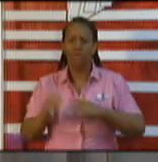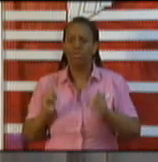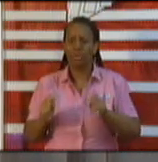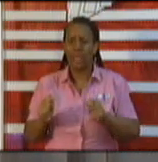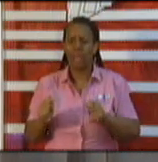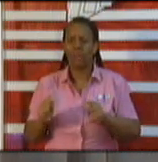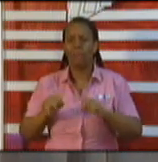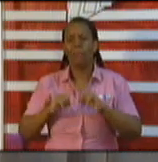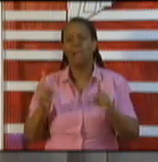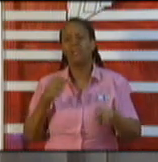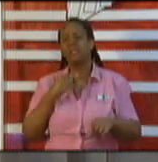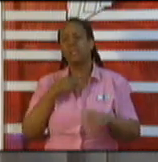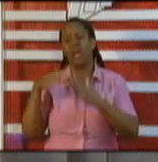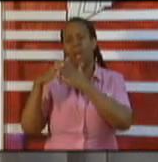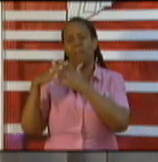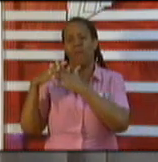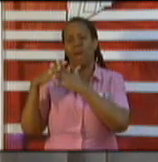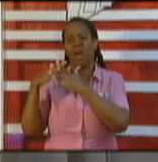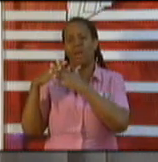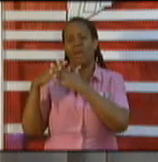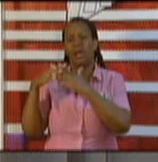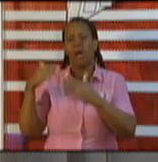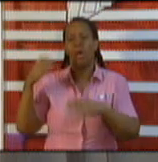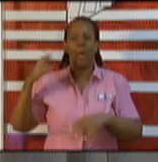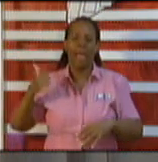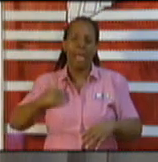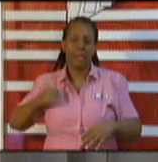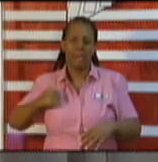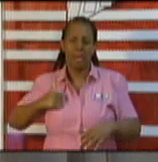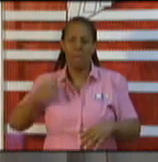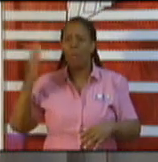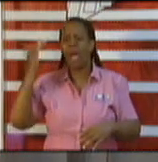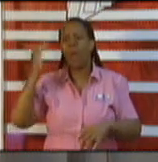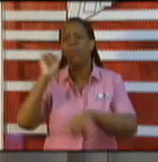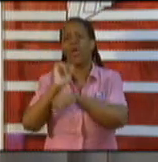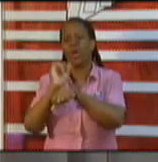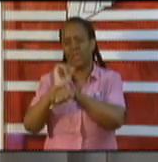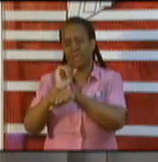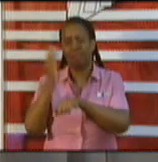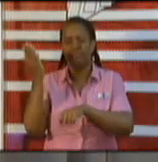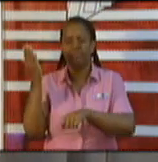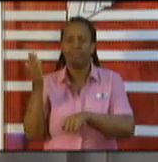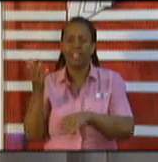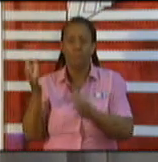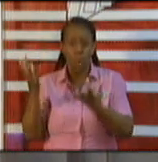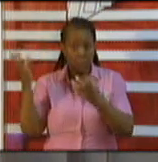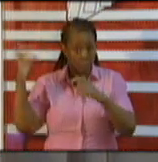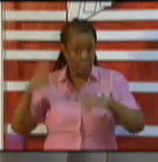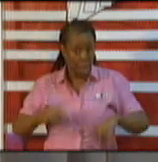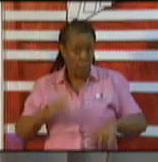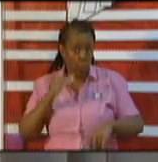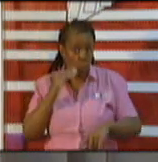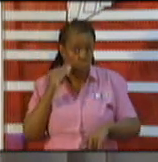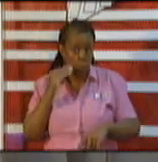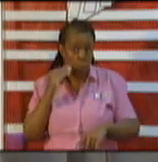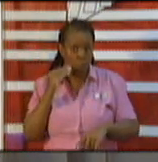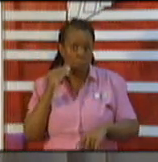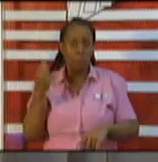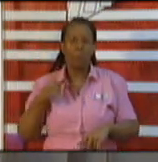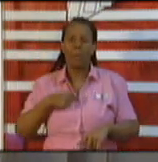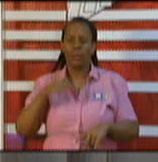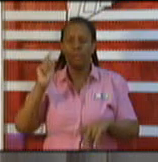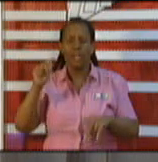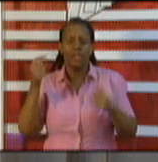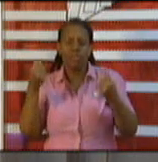Kingdom as the next big groups and we're working those numbers. I'm collaborating with the Ministry of Health to work out the numbers and to see if there's any